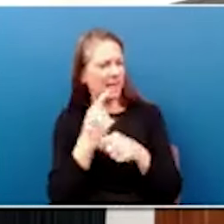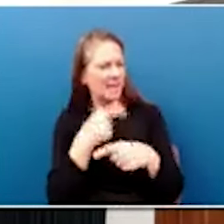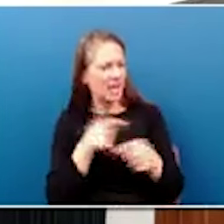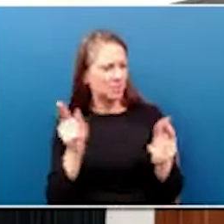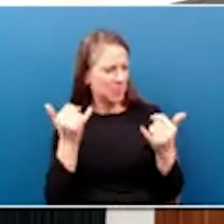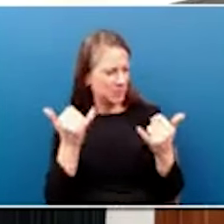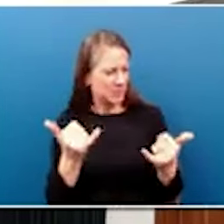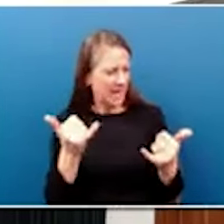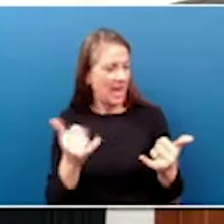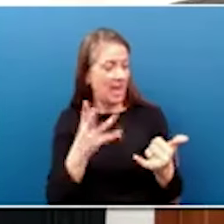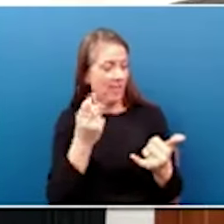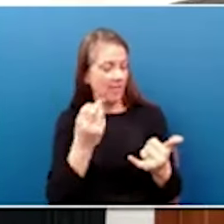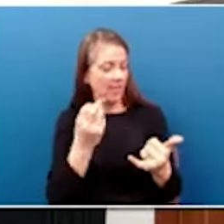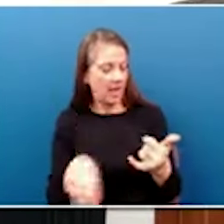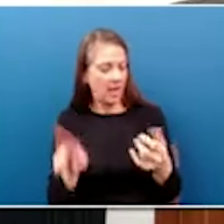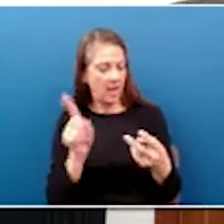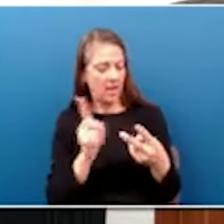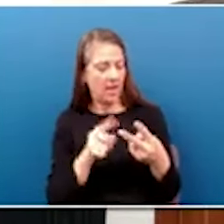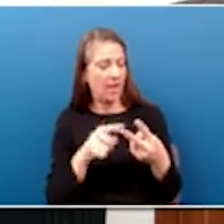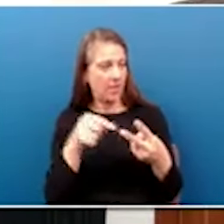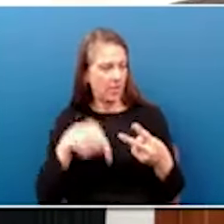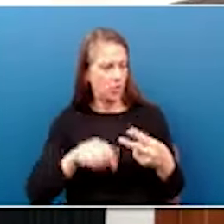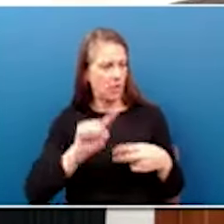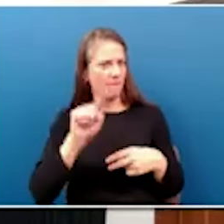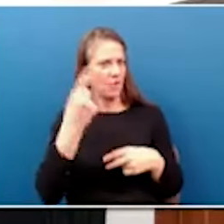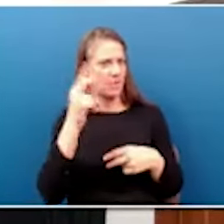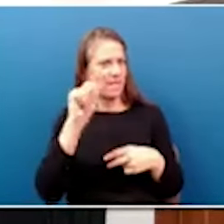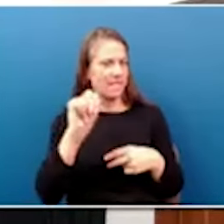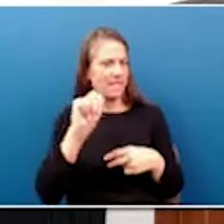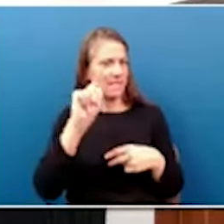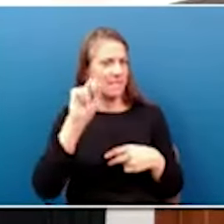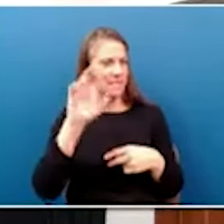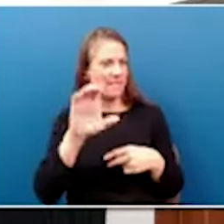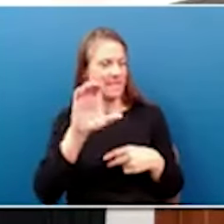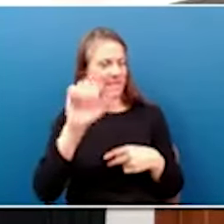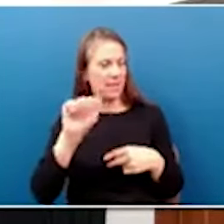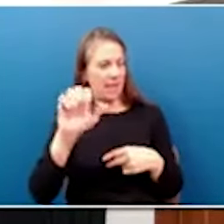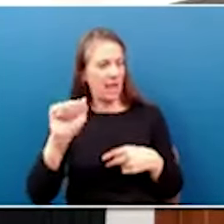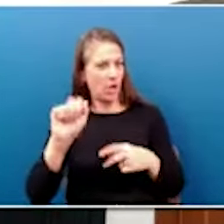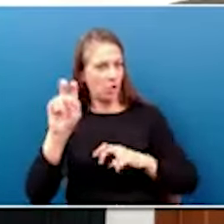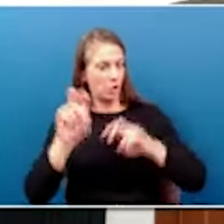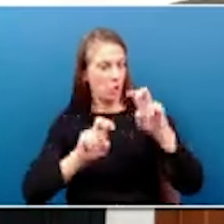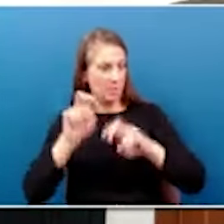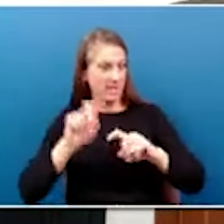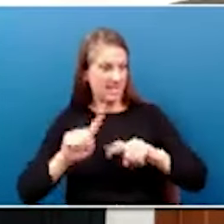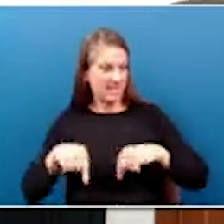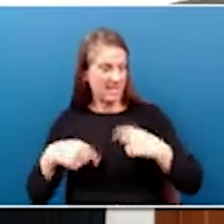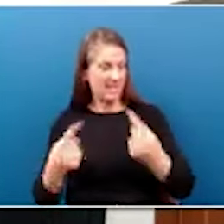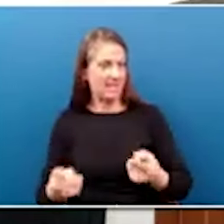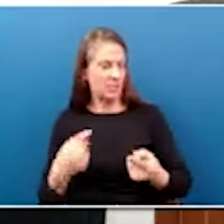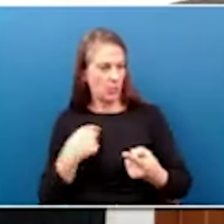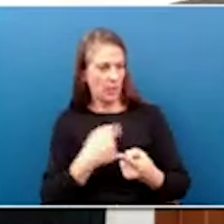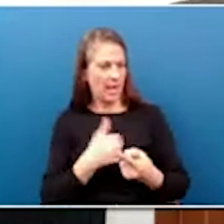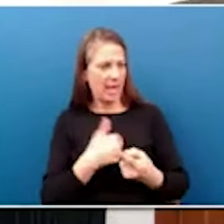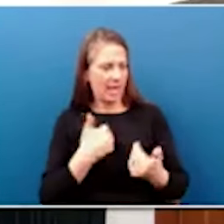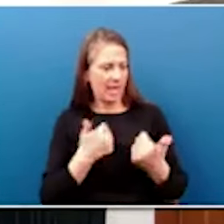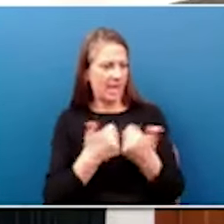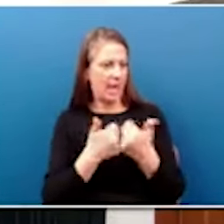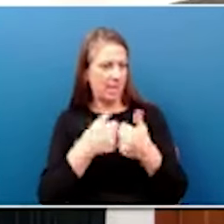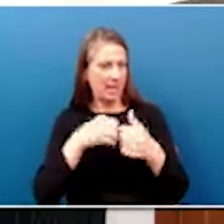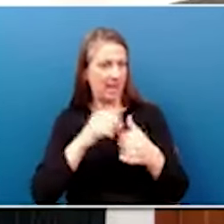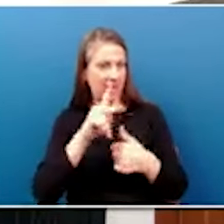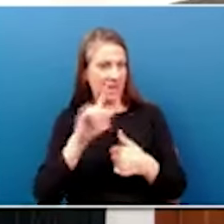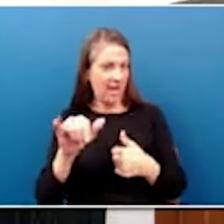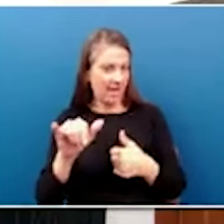then also, this is going to be the first NCAA tournament since we had expanded gaming here in Kentucky. Do you